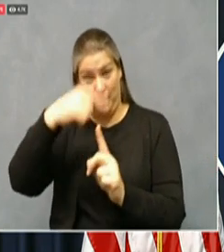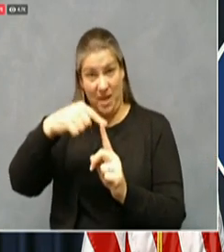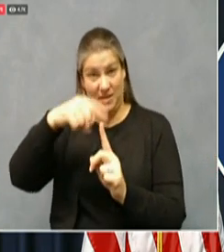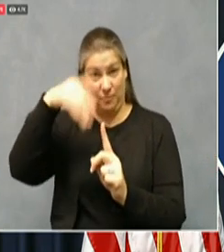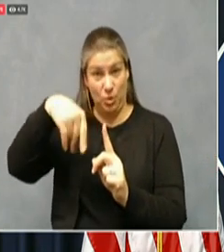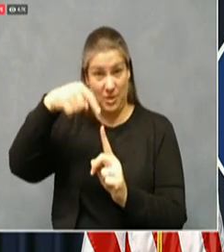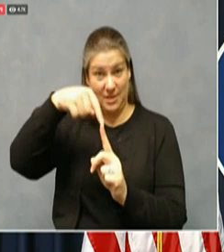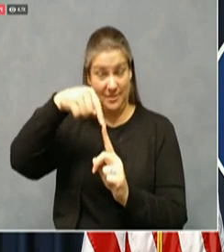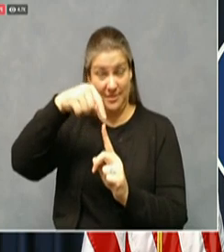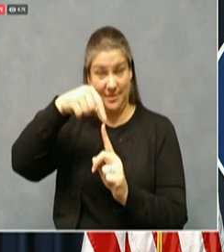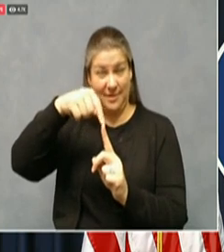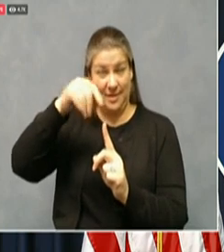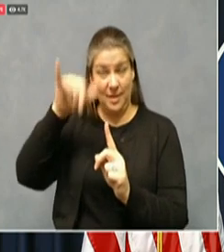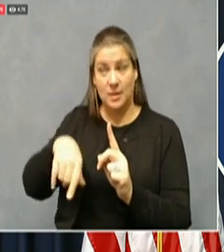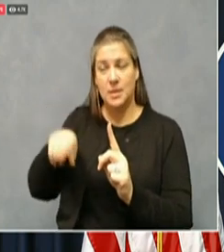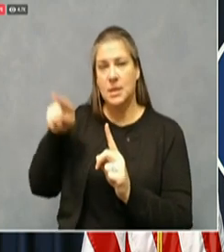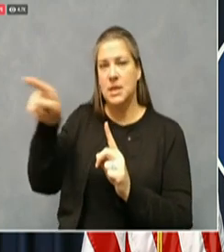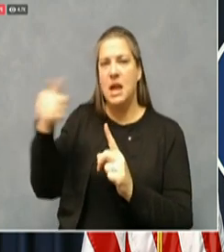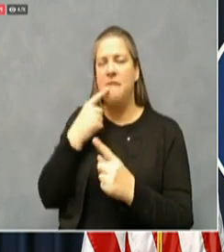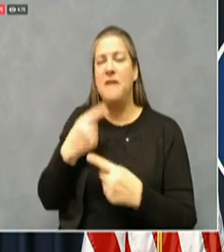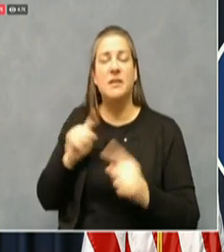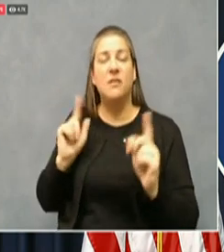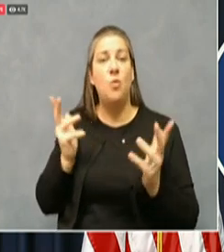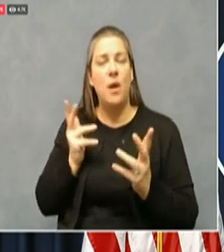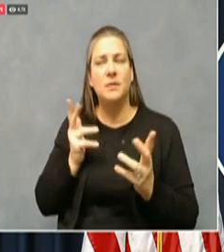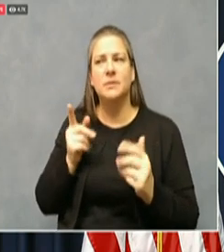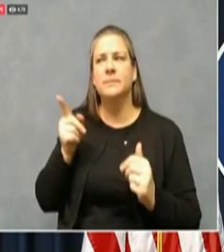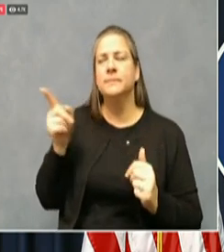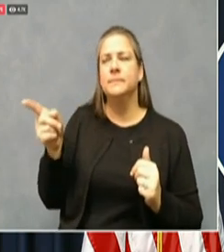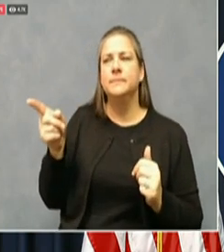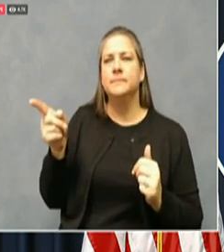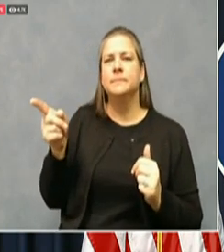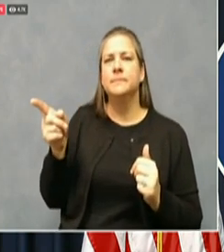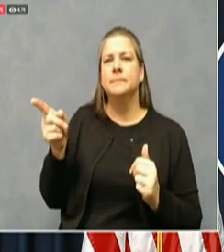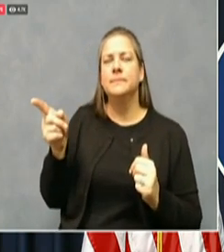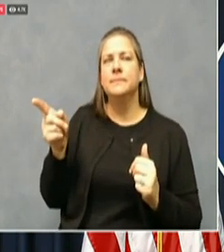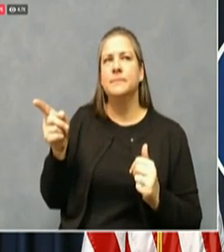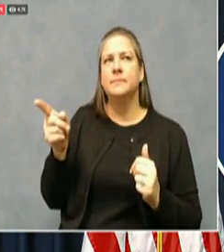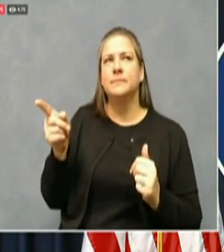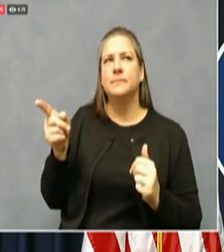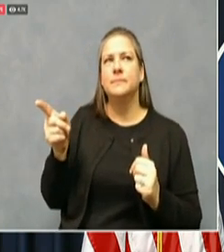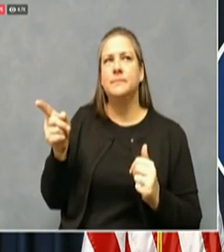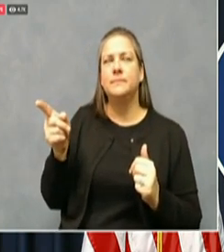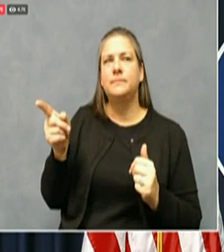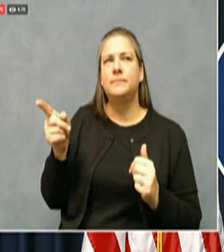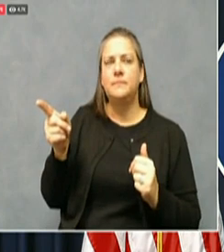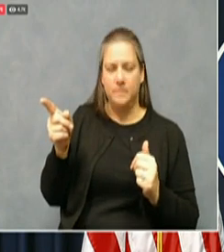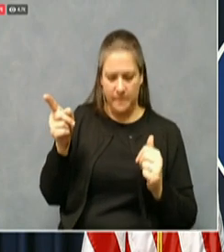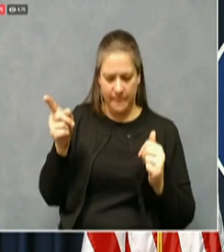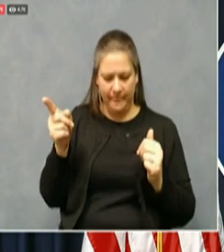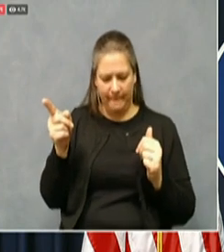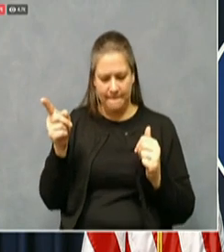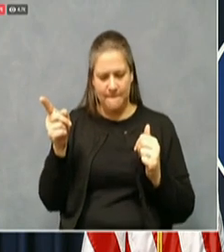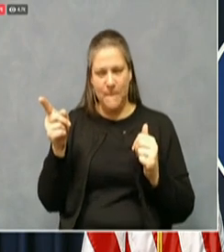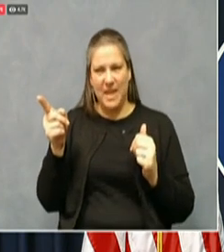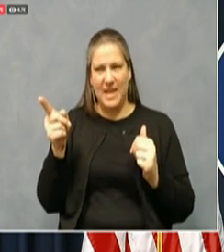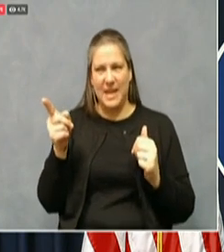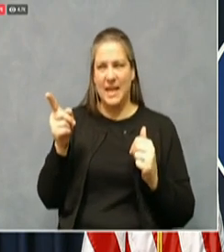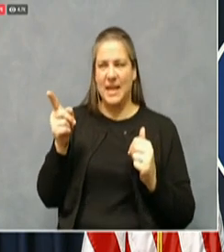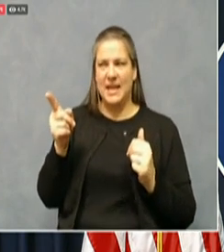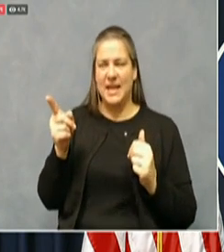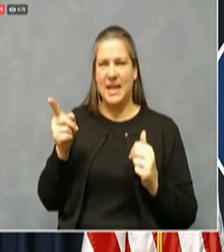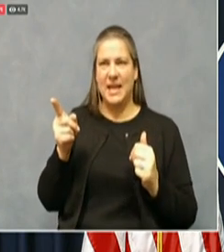what's most effective is a different question than what is absolutely necessary. And I'm just not willing to abandon